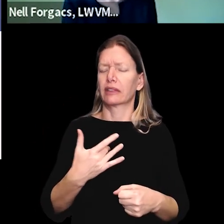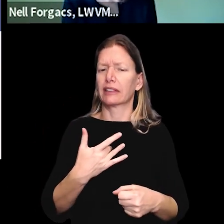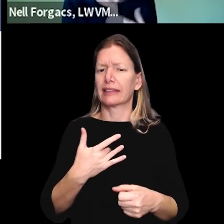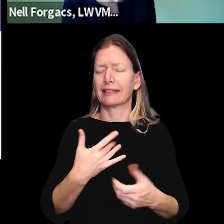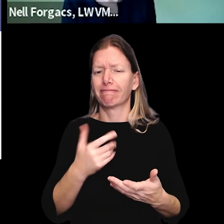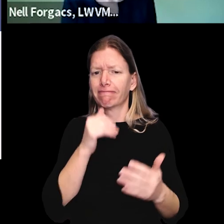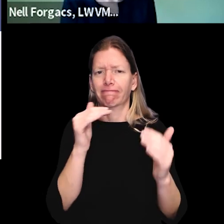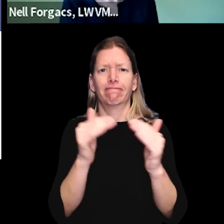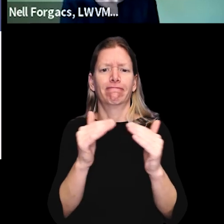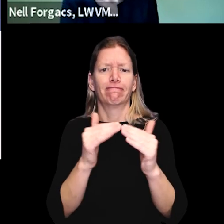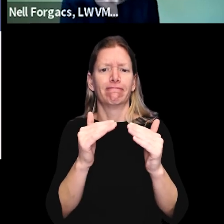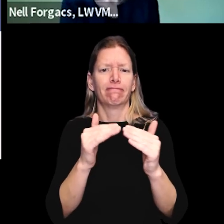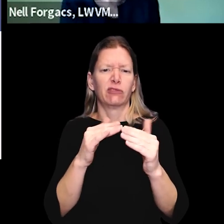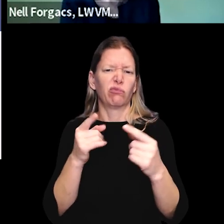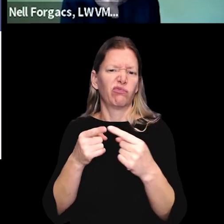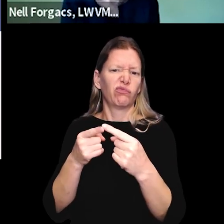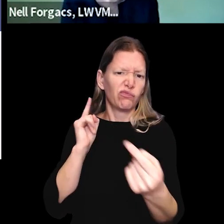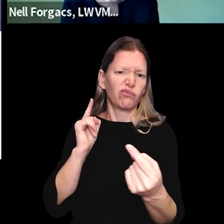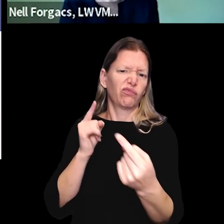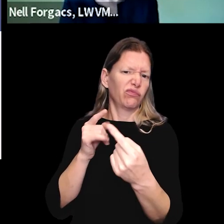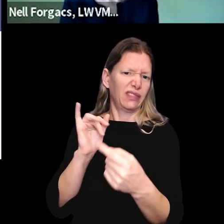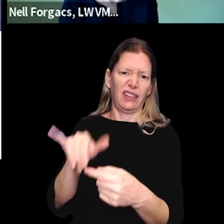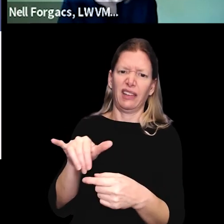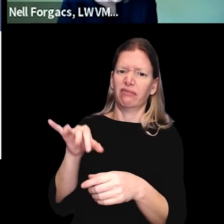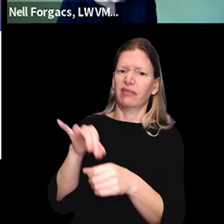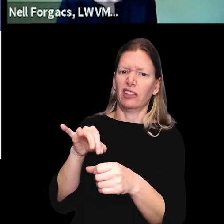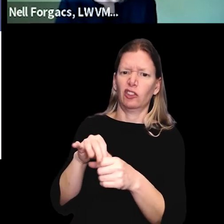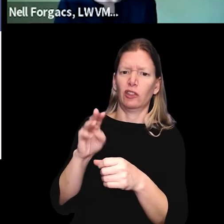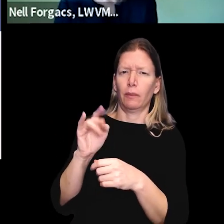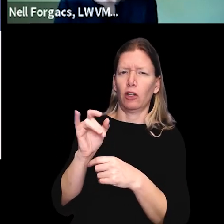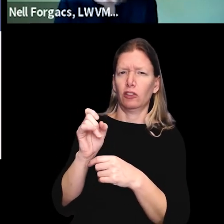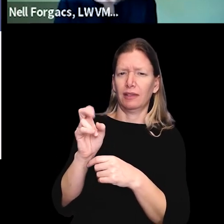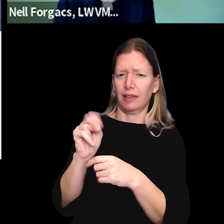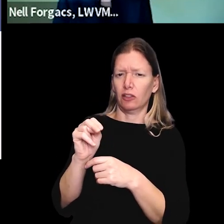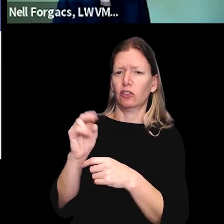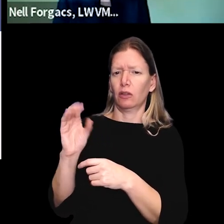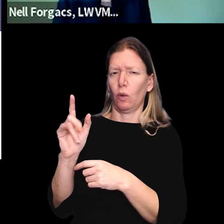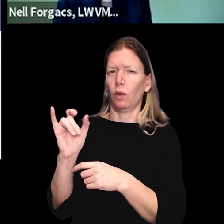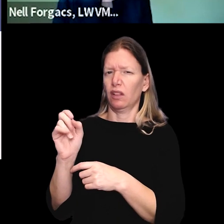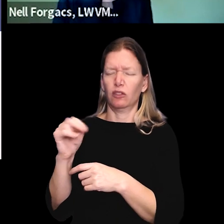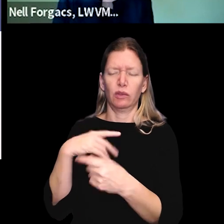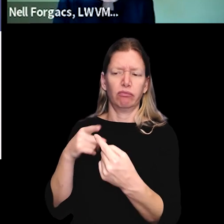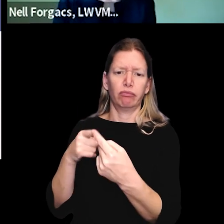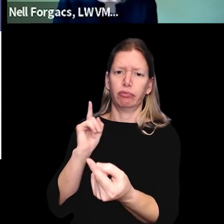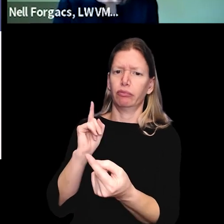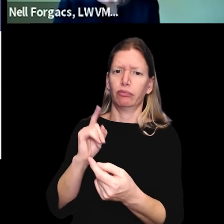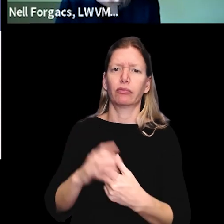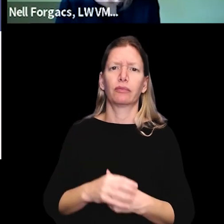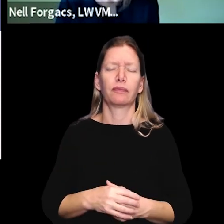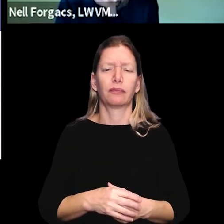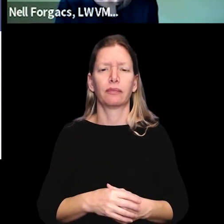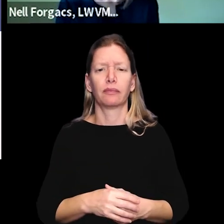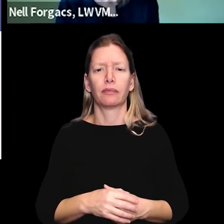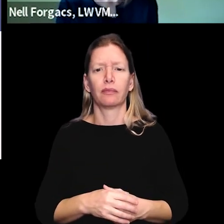an area that we feel strongly about and have been opposing along with the election modernization